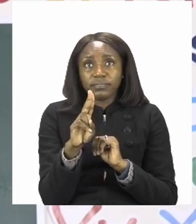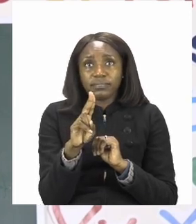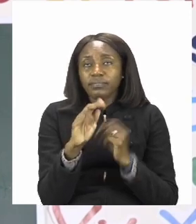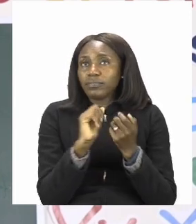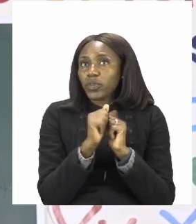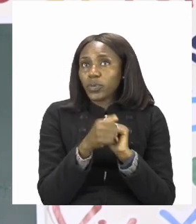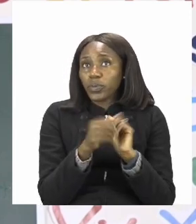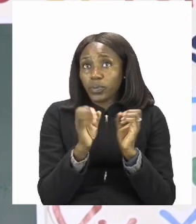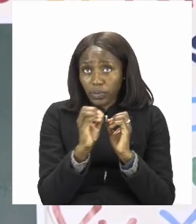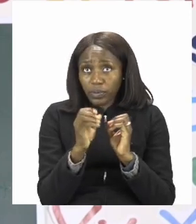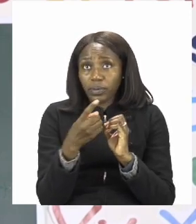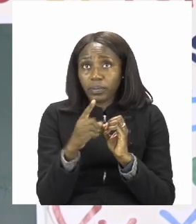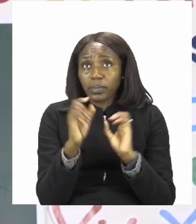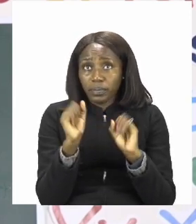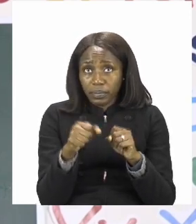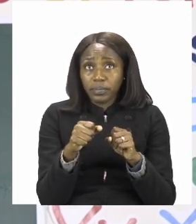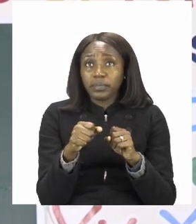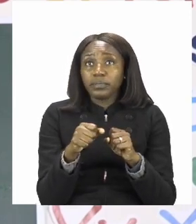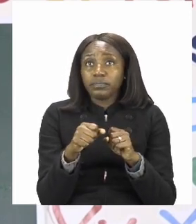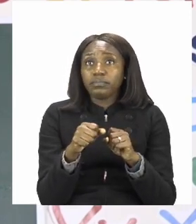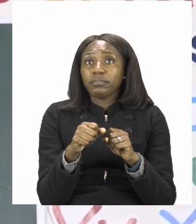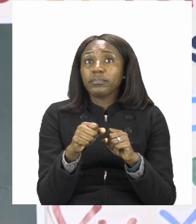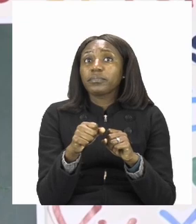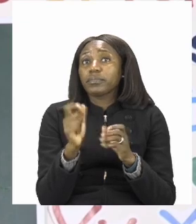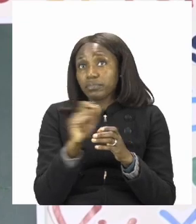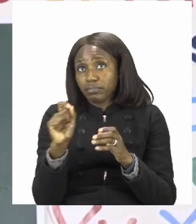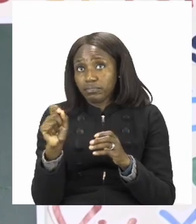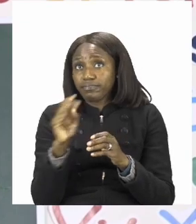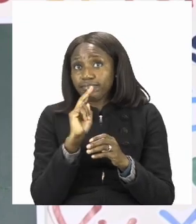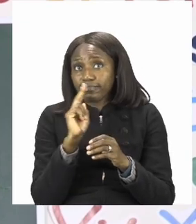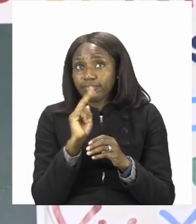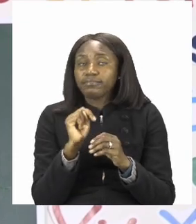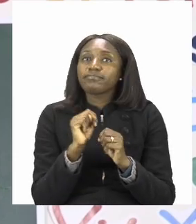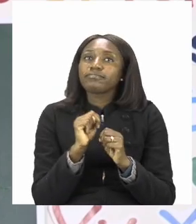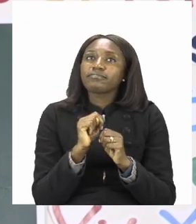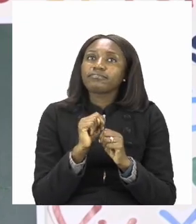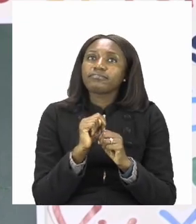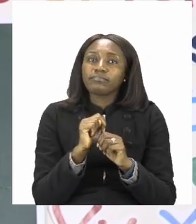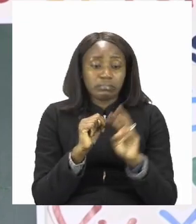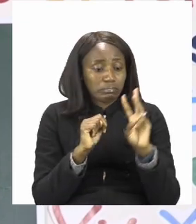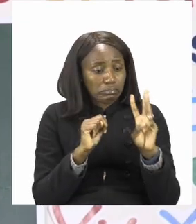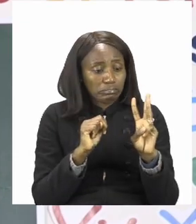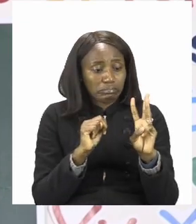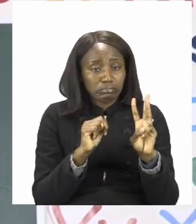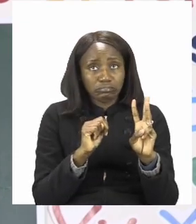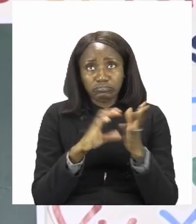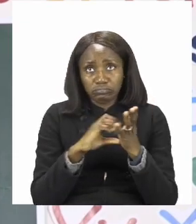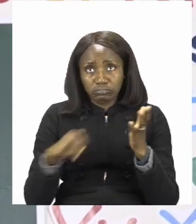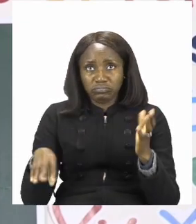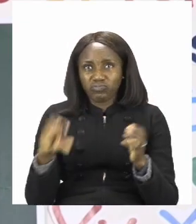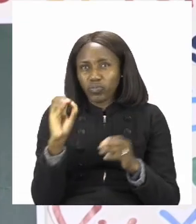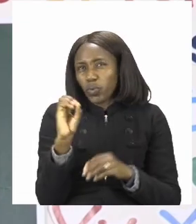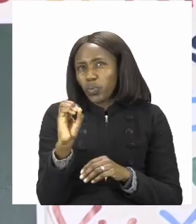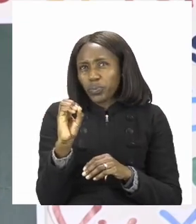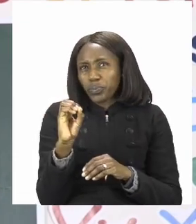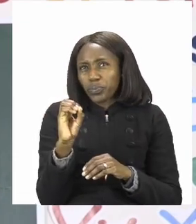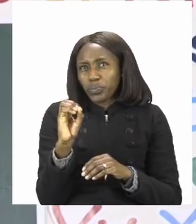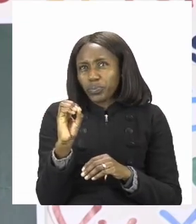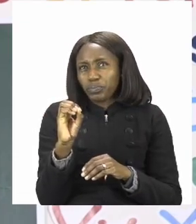them, doesn't mean we do not try and subtract. In this case, we are saying 3 minus 0.